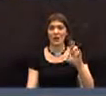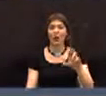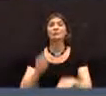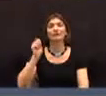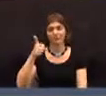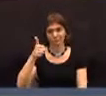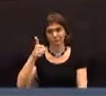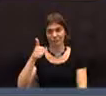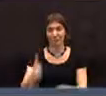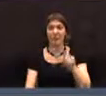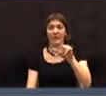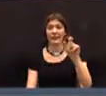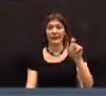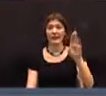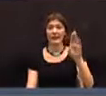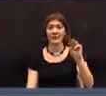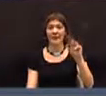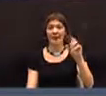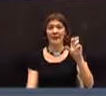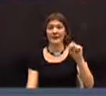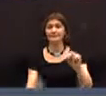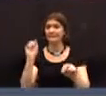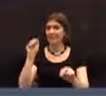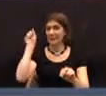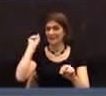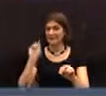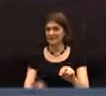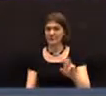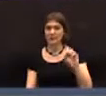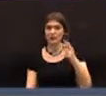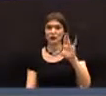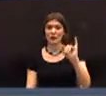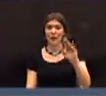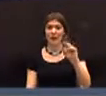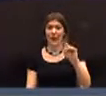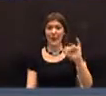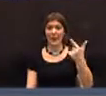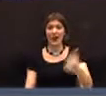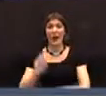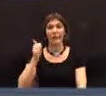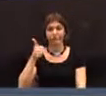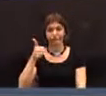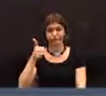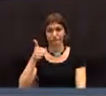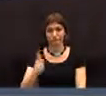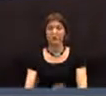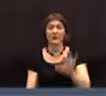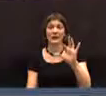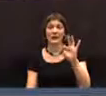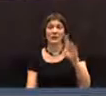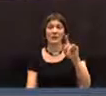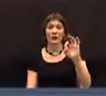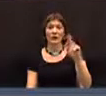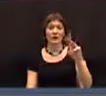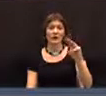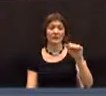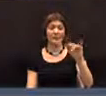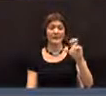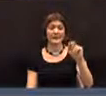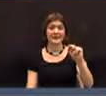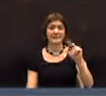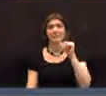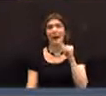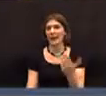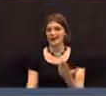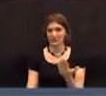Yay. Lee Madden. Yes. Sherry Manning. Yay. Frederick Manson. Not